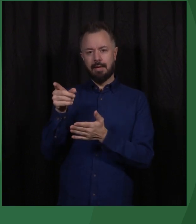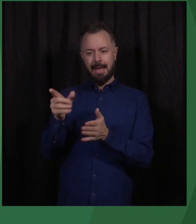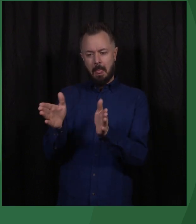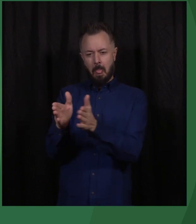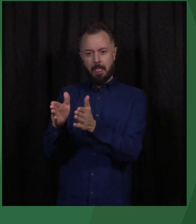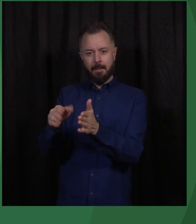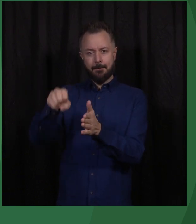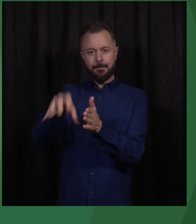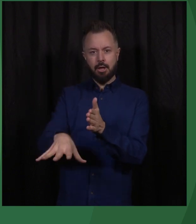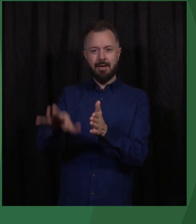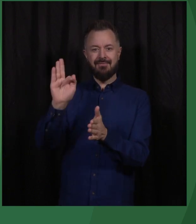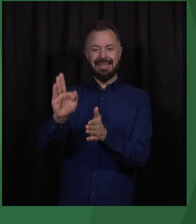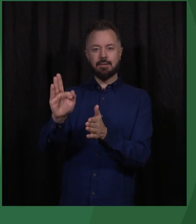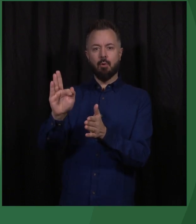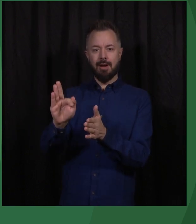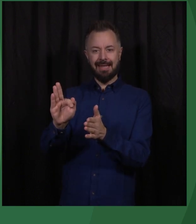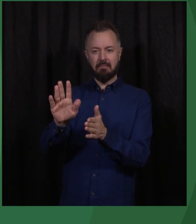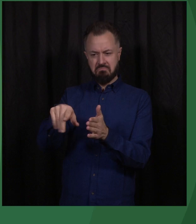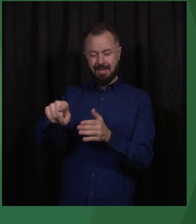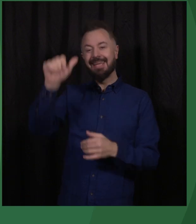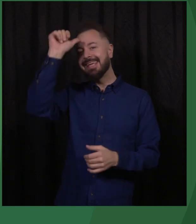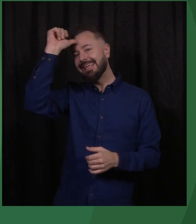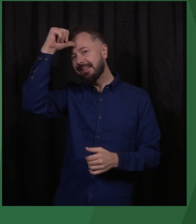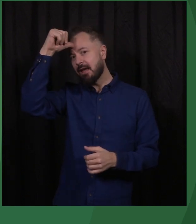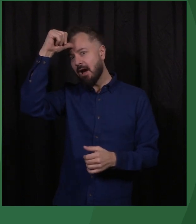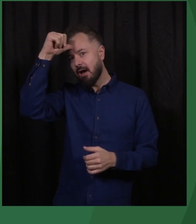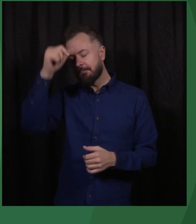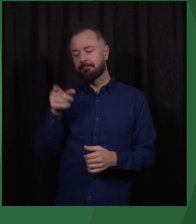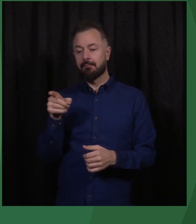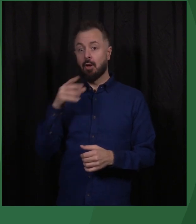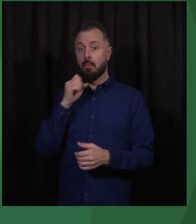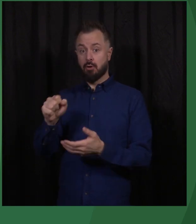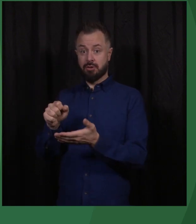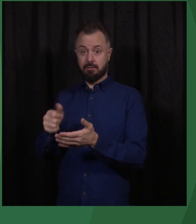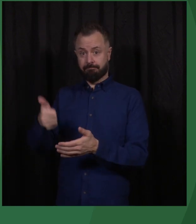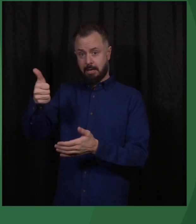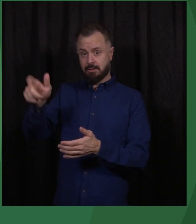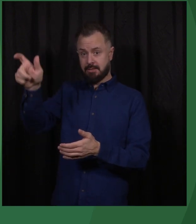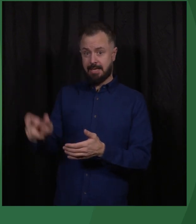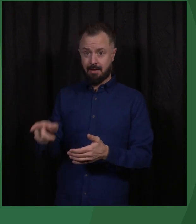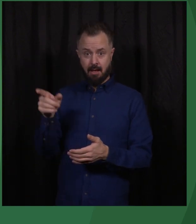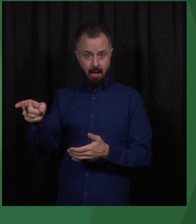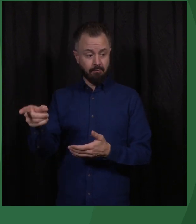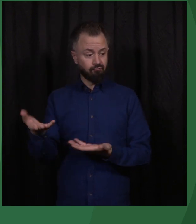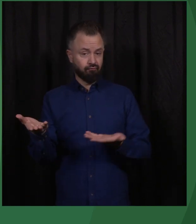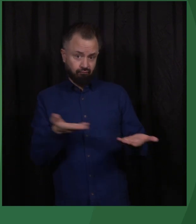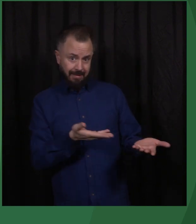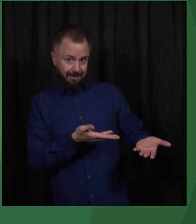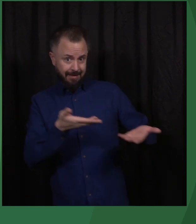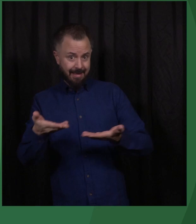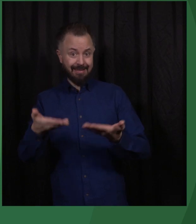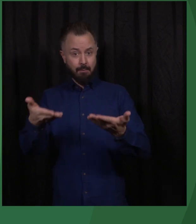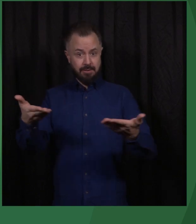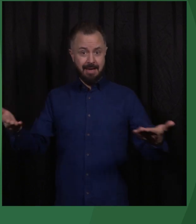called Firospur in Punjab in India. And the postmaster had graciously offered to demonstrate the